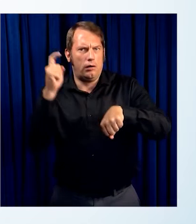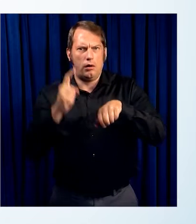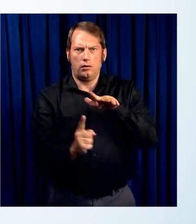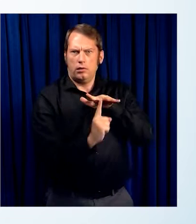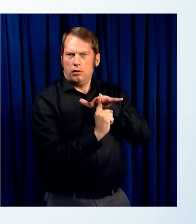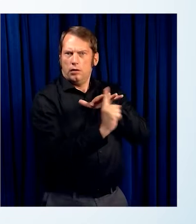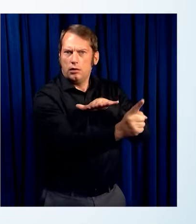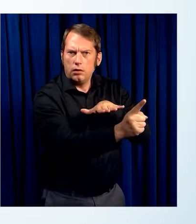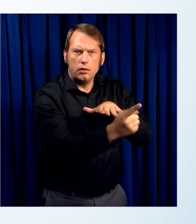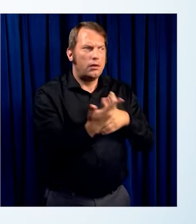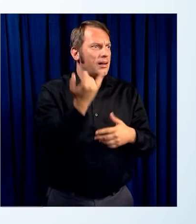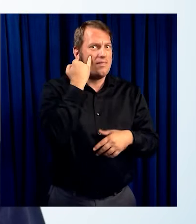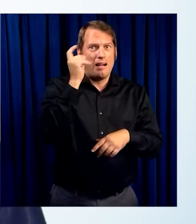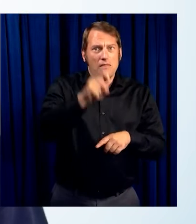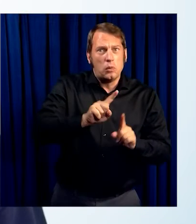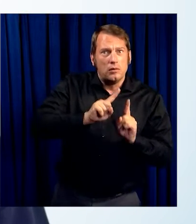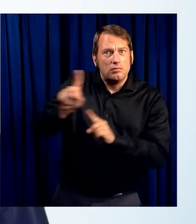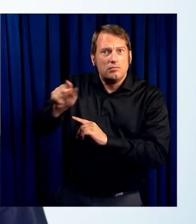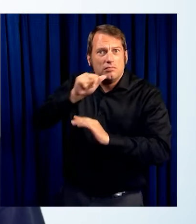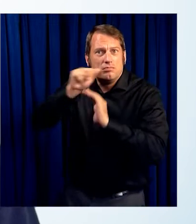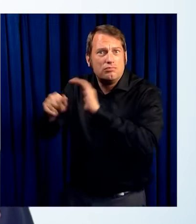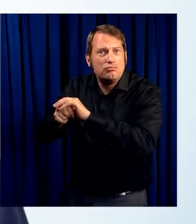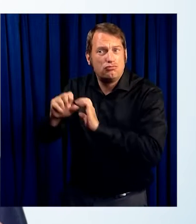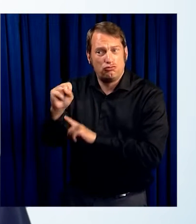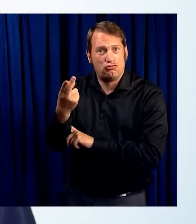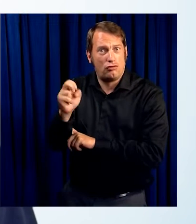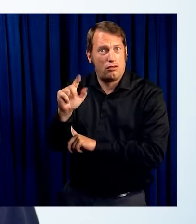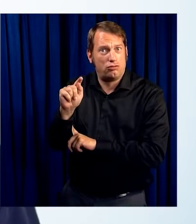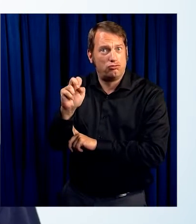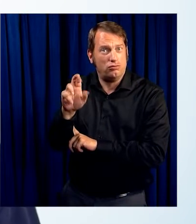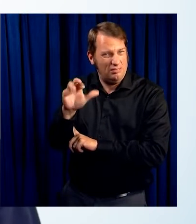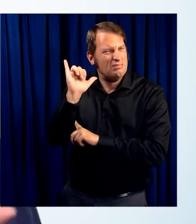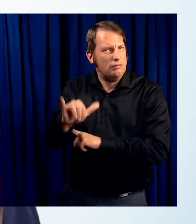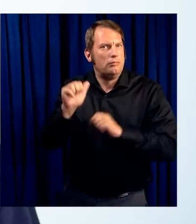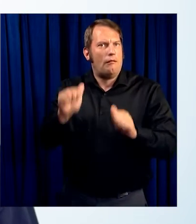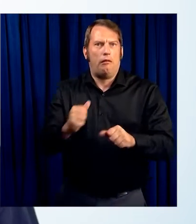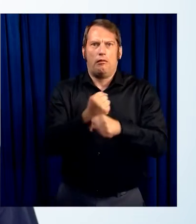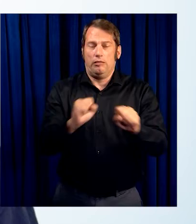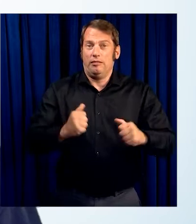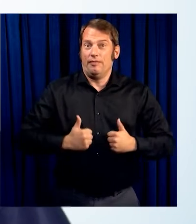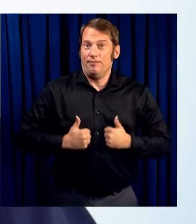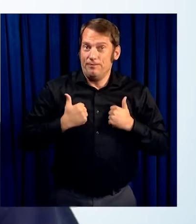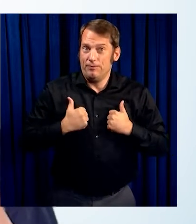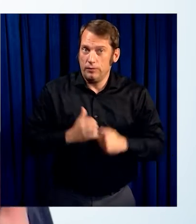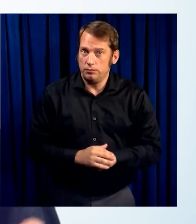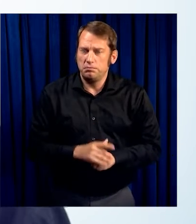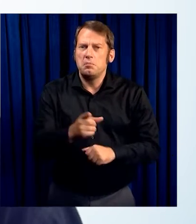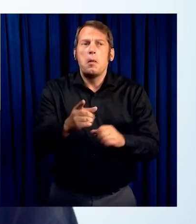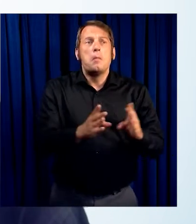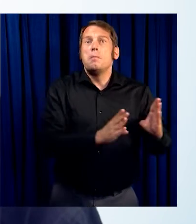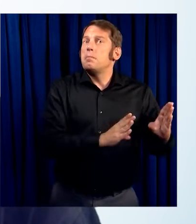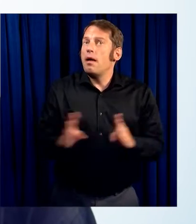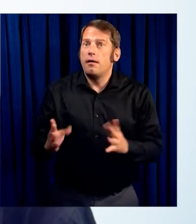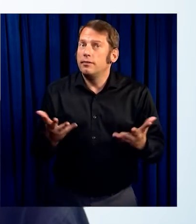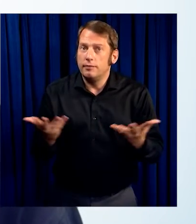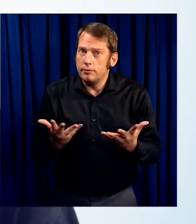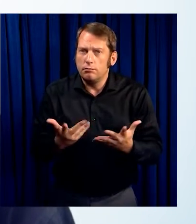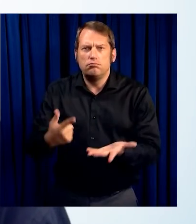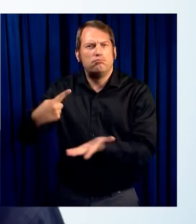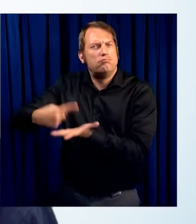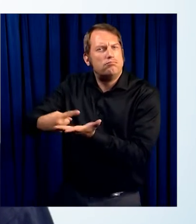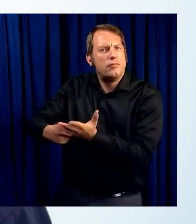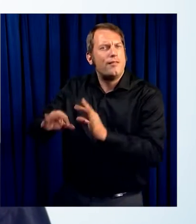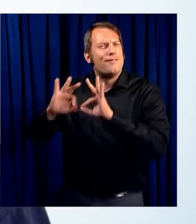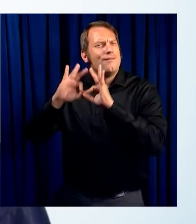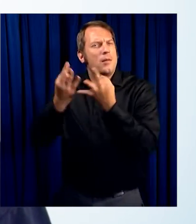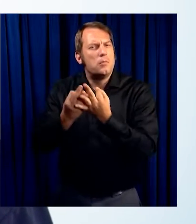Make a plan. Talk with your family or your roommates. Discuss with them how you'll evacuate or shelter